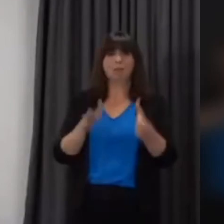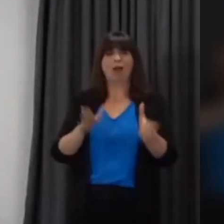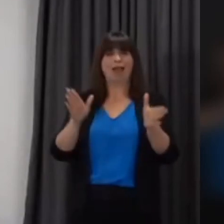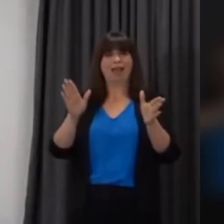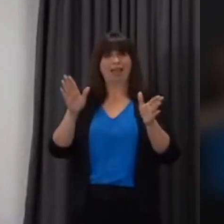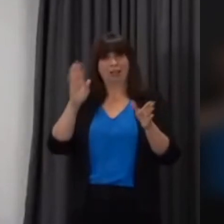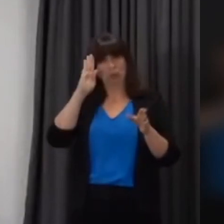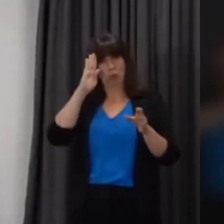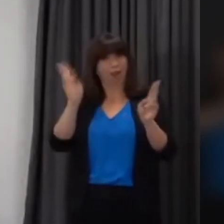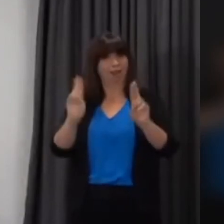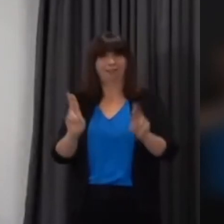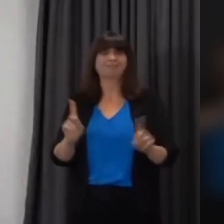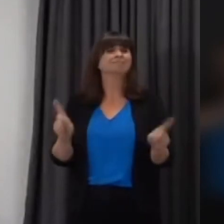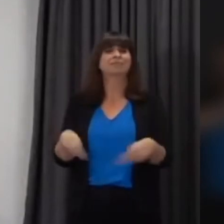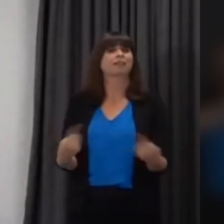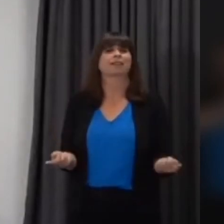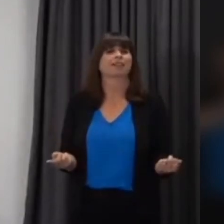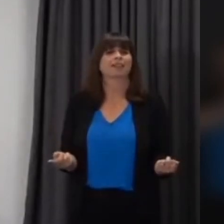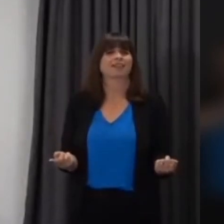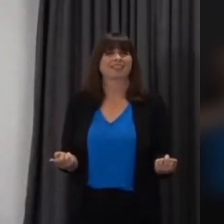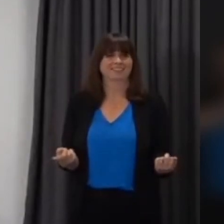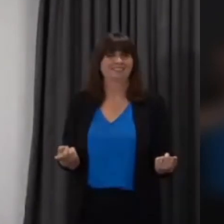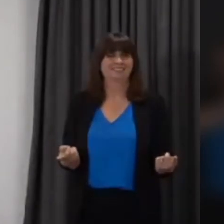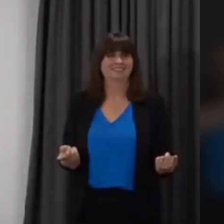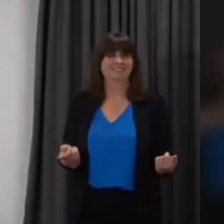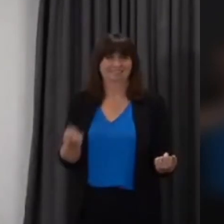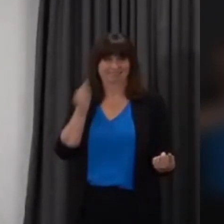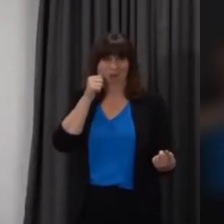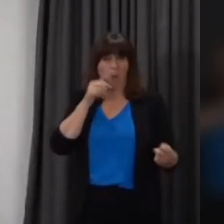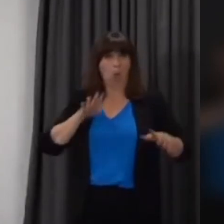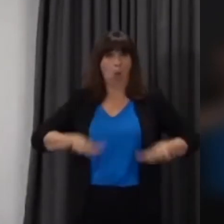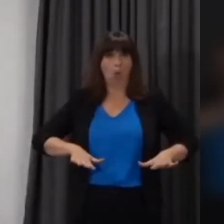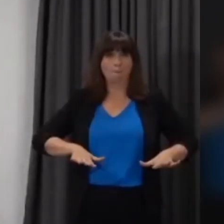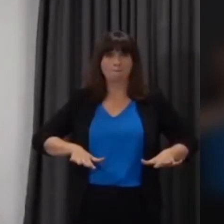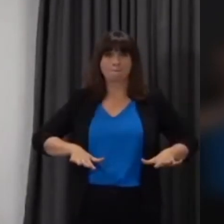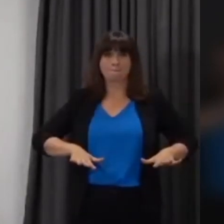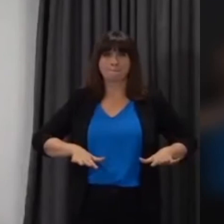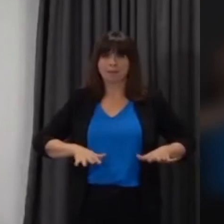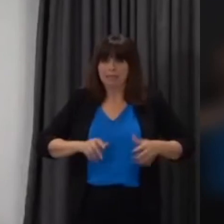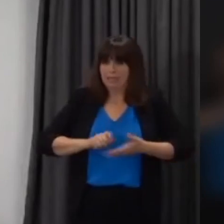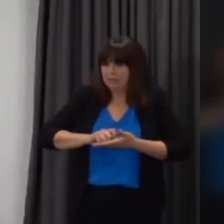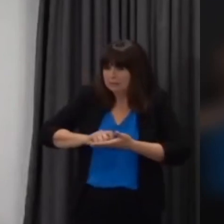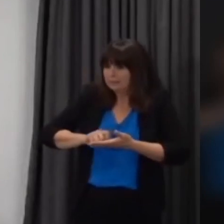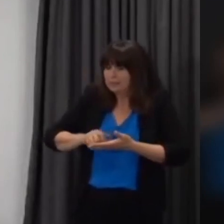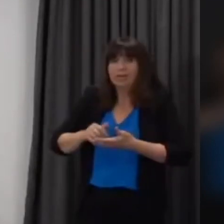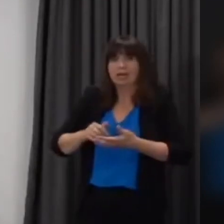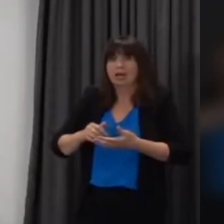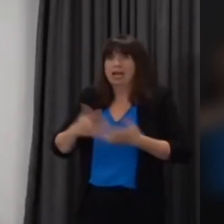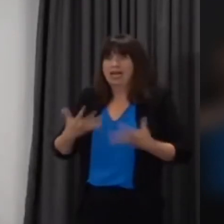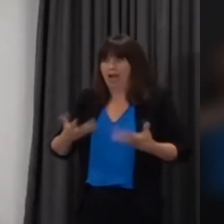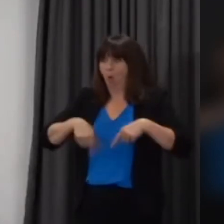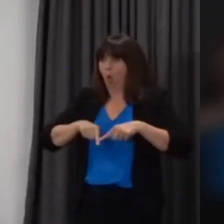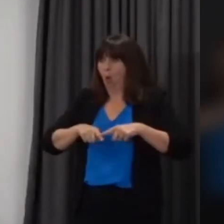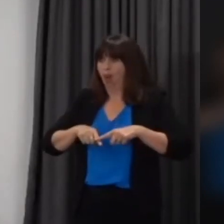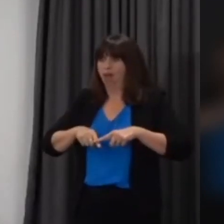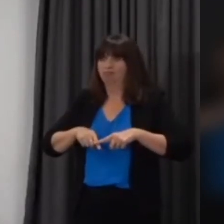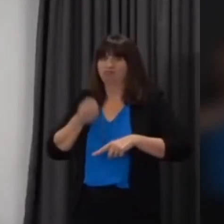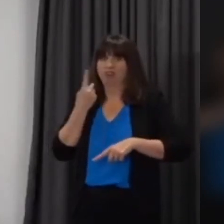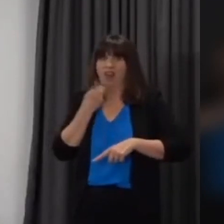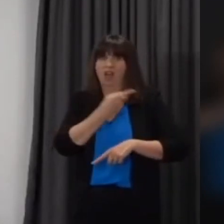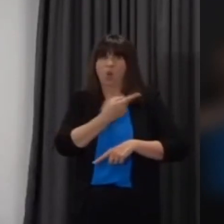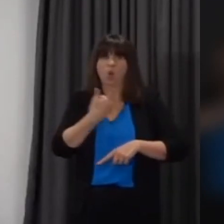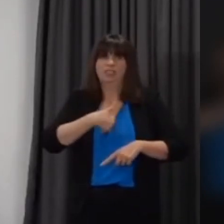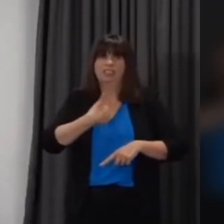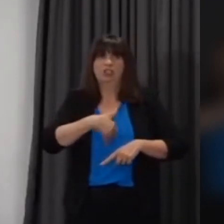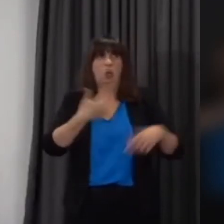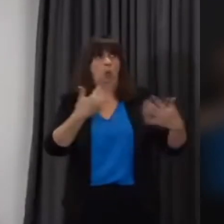and i think for many parents myself included you know we all have a renewed respect for the uh for the teaching profession and what a